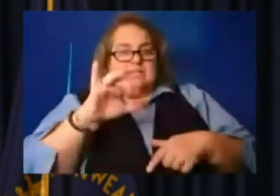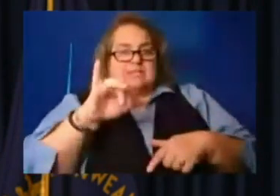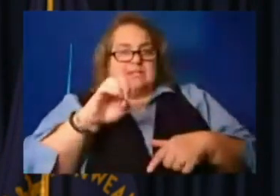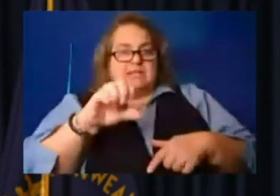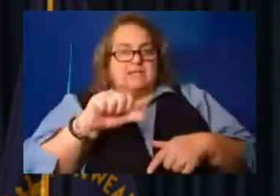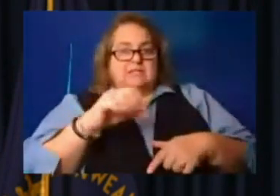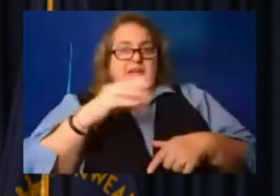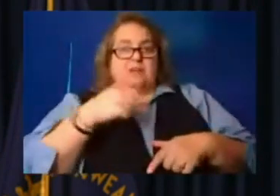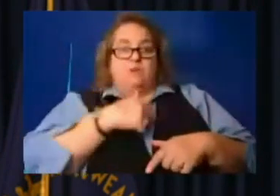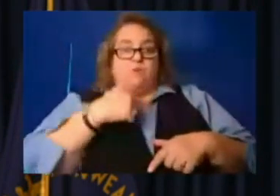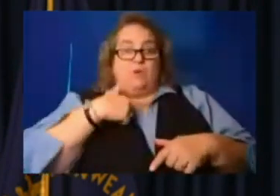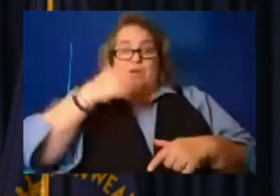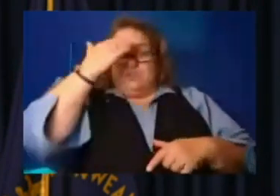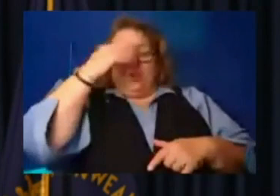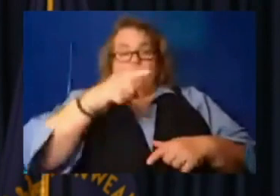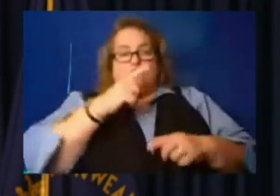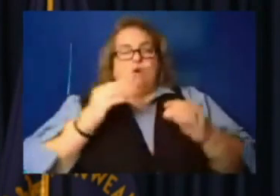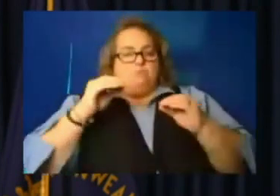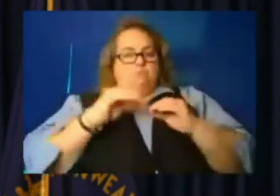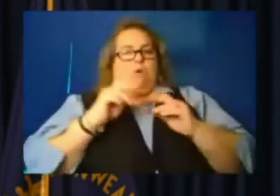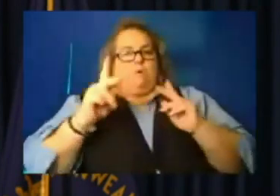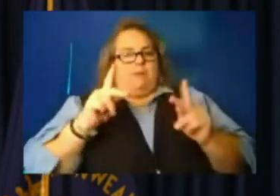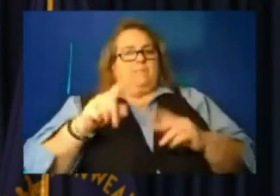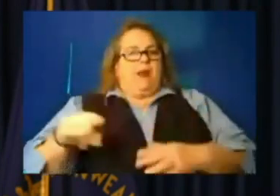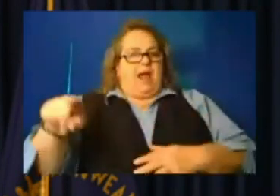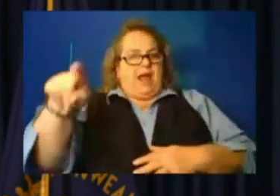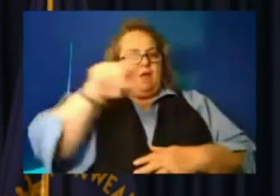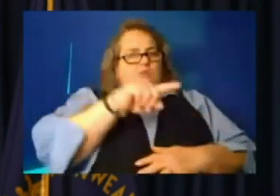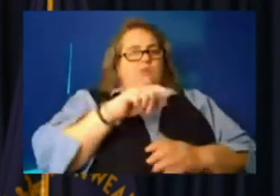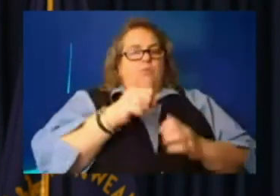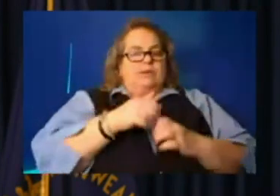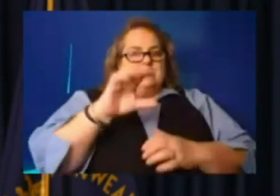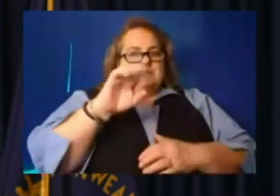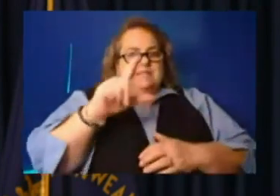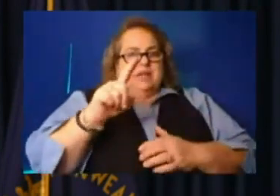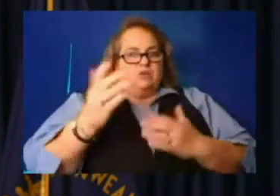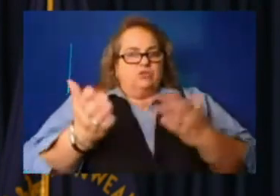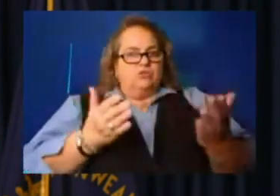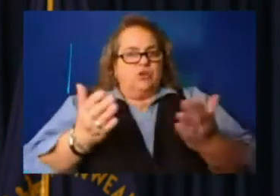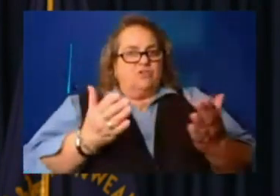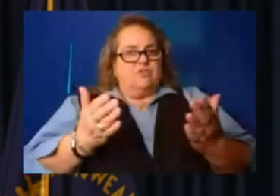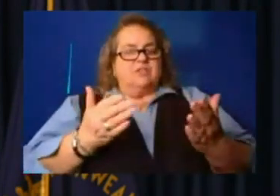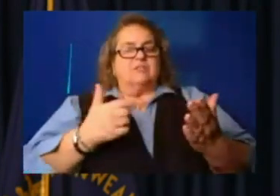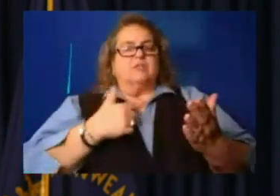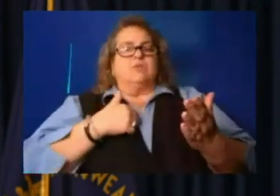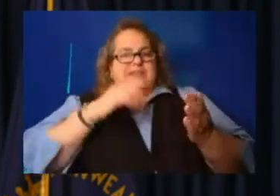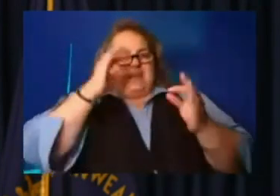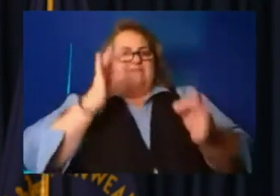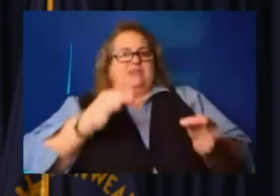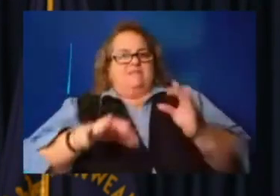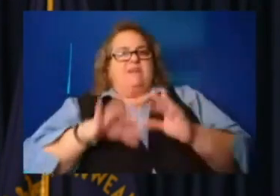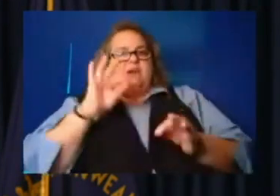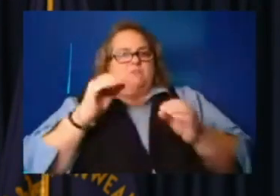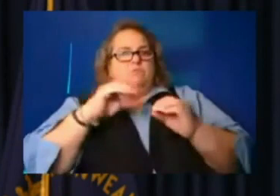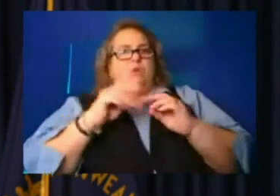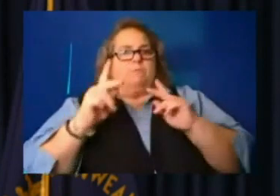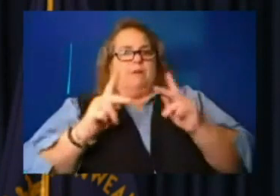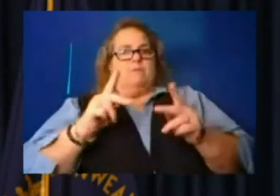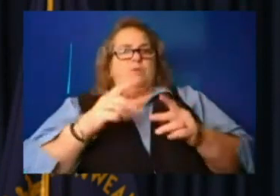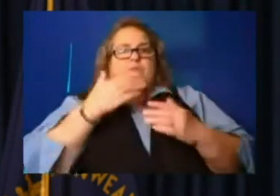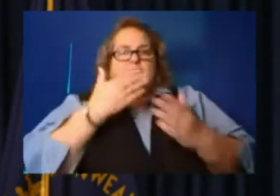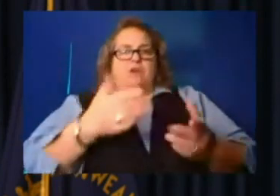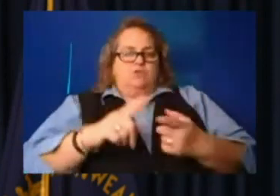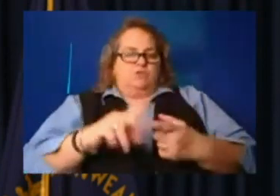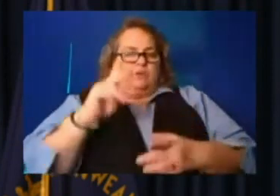are more folks out there though with cell service. Um, definitely have found a lot more people. Thank you to the Kentucky State Police. Over a